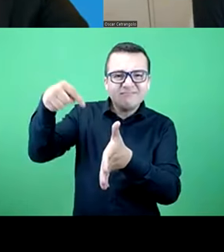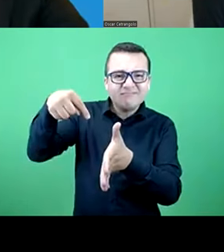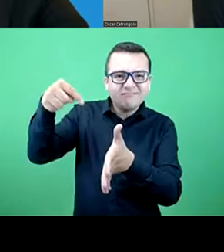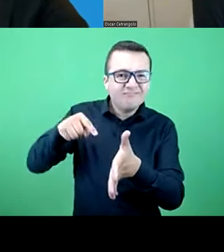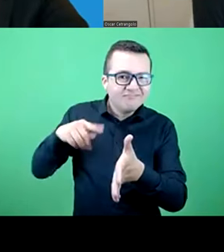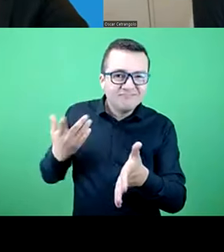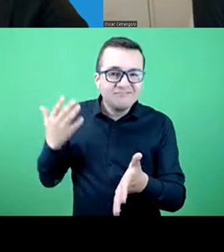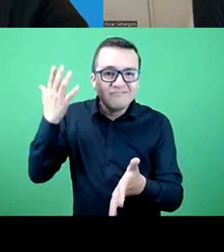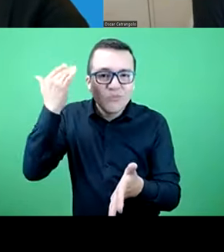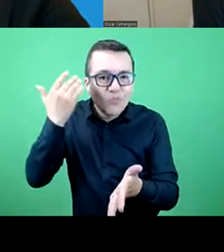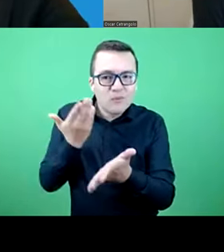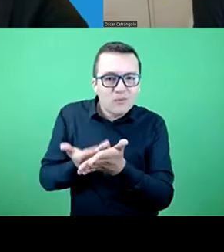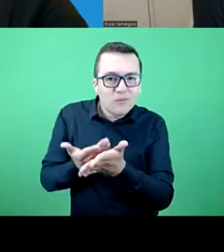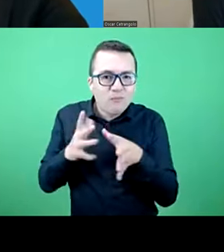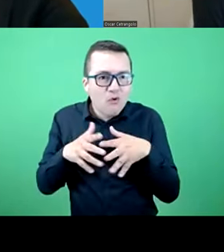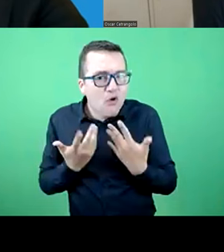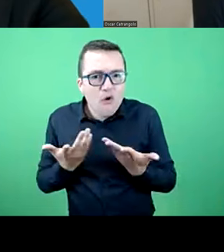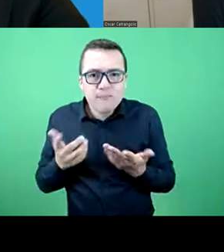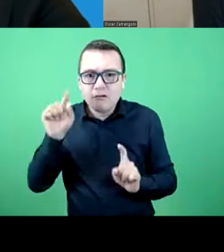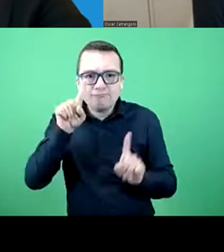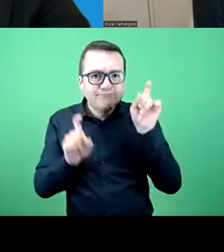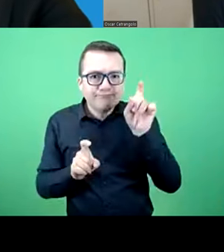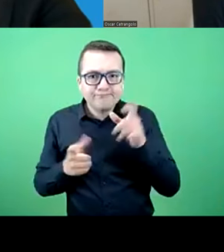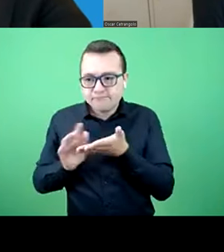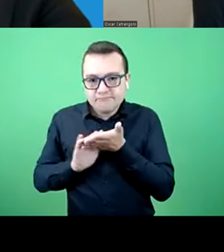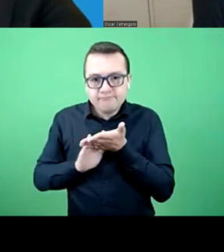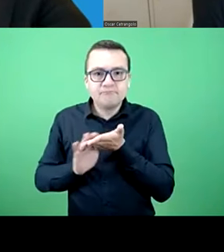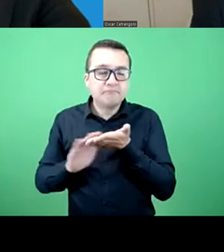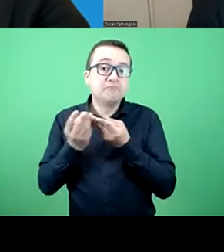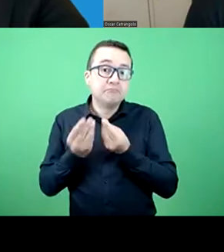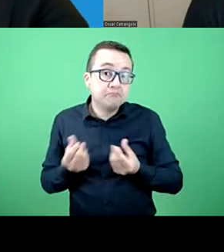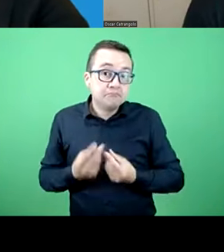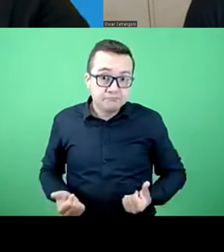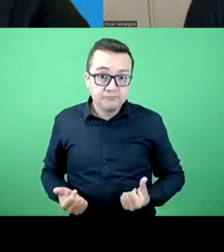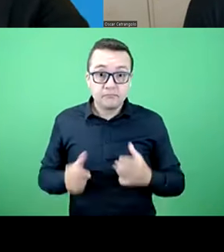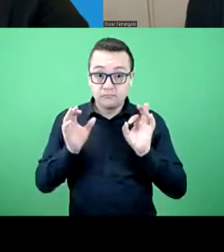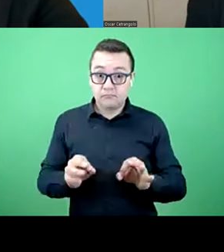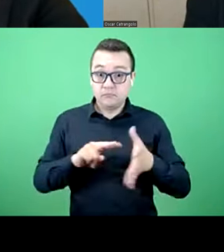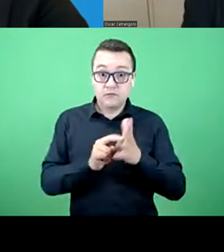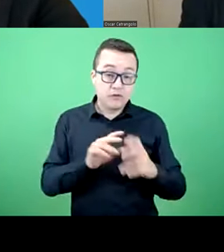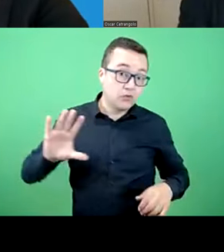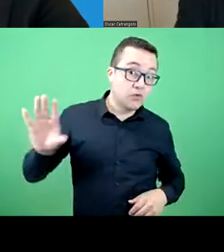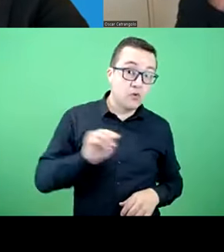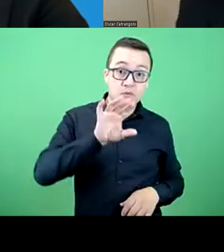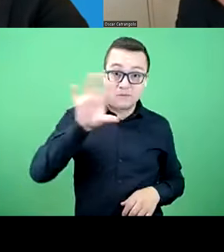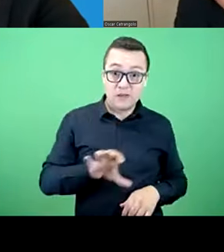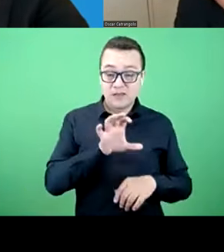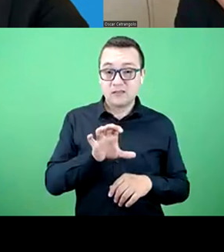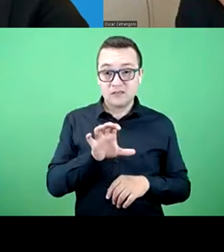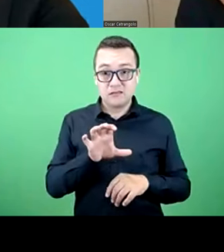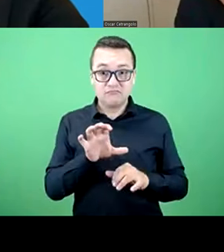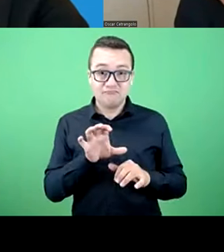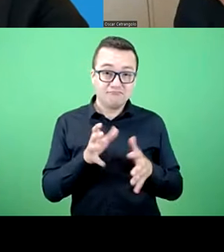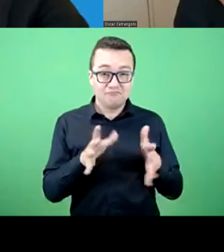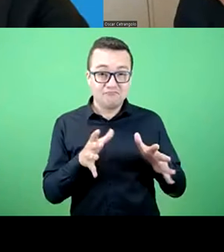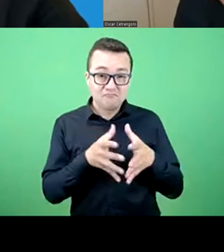access barriers leading to a plan that would allow those countries to overcome